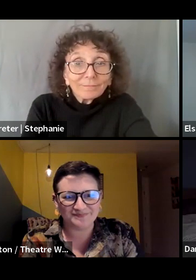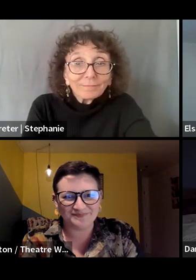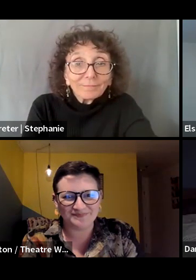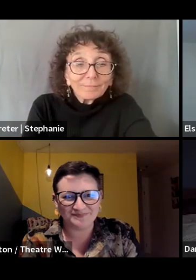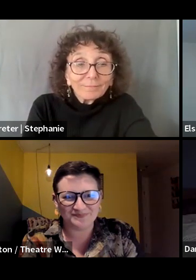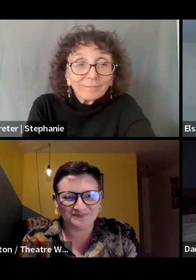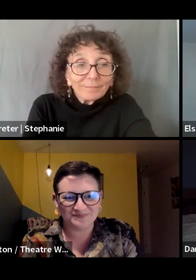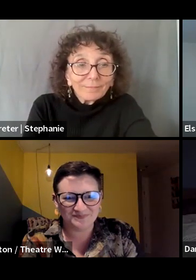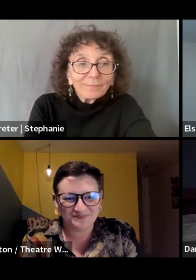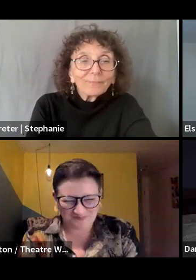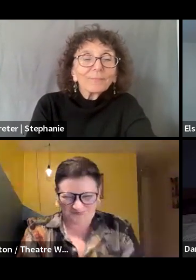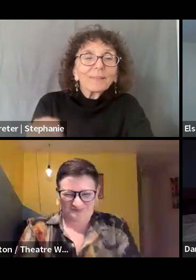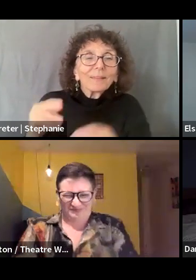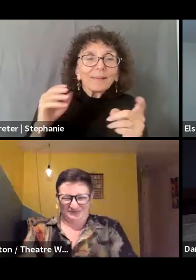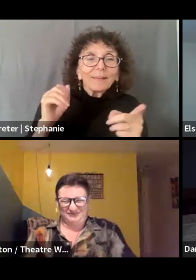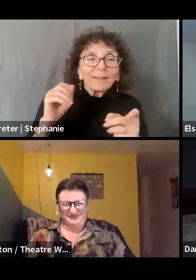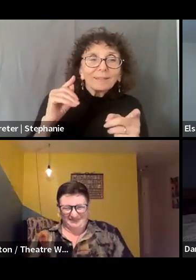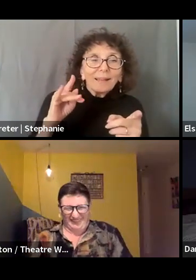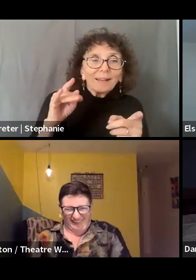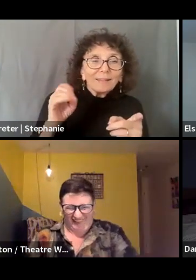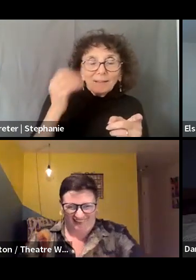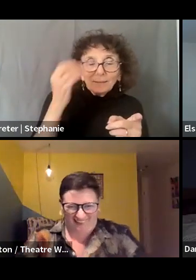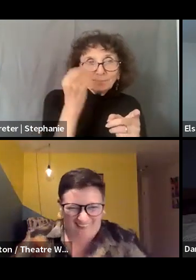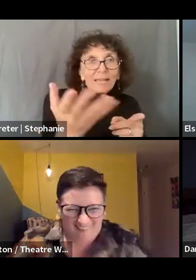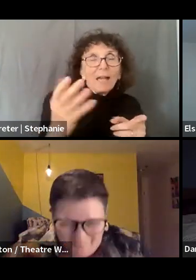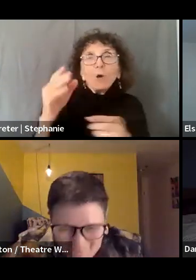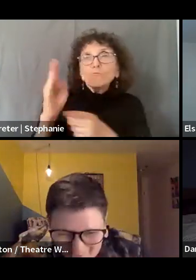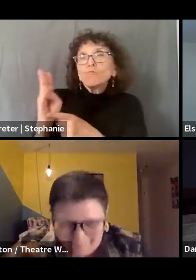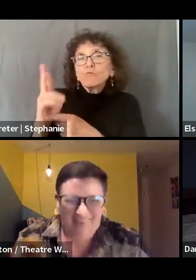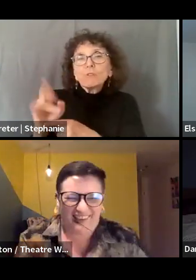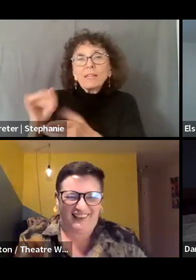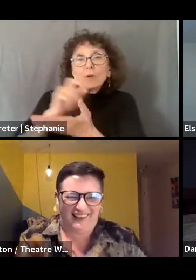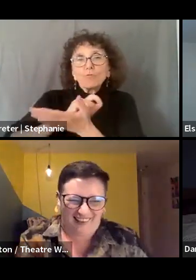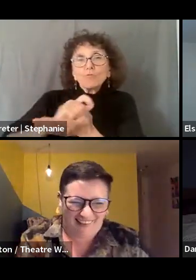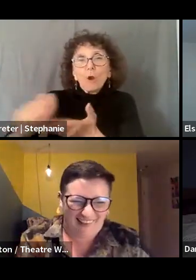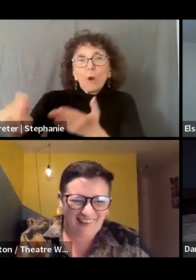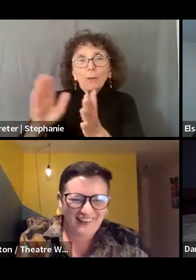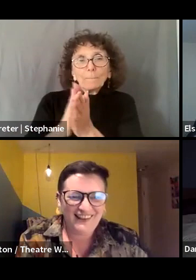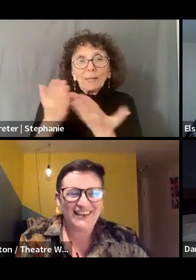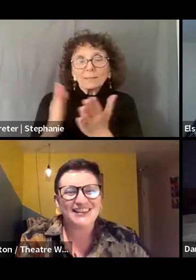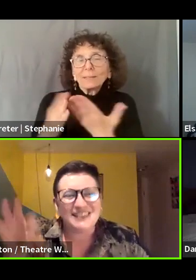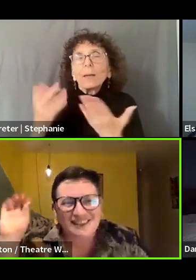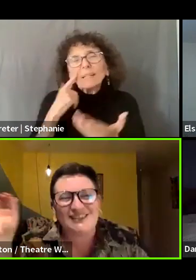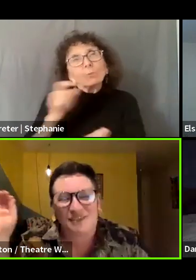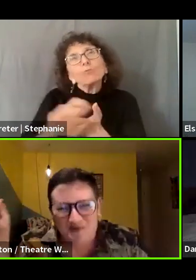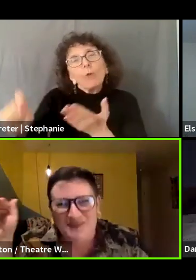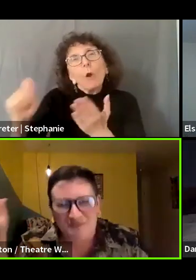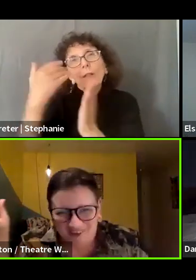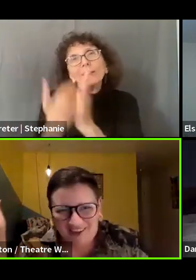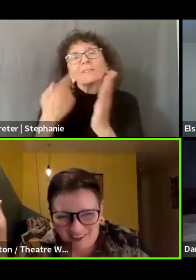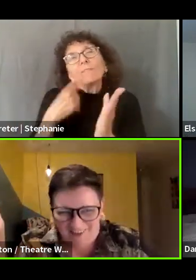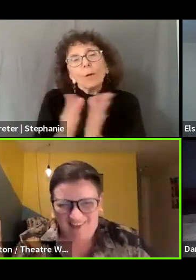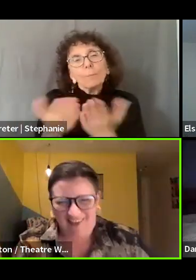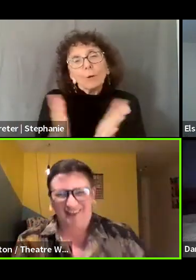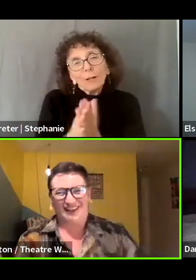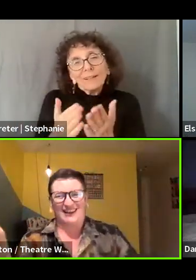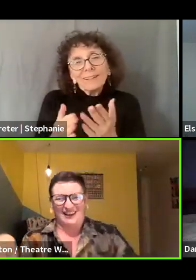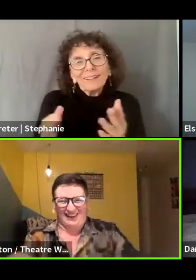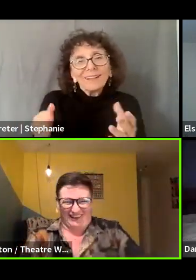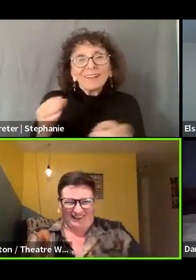Brie wrote us a list. Can I read our list? Oh, sure. I mean, we also wrote a book, so we wrote the list a lot of times. The list is from the book.